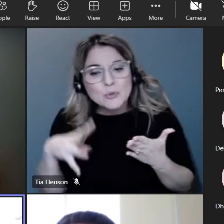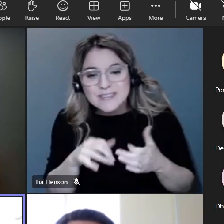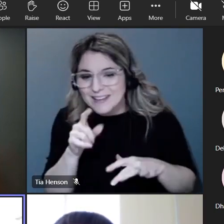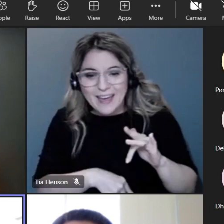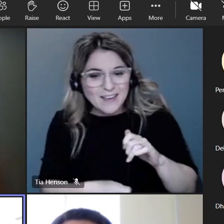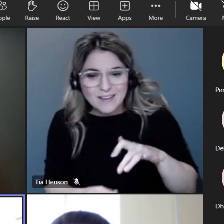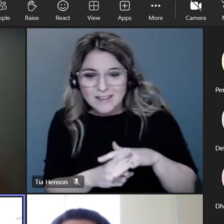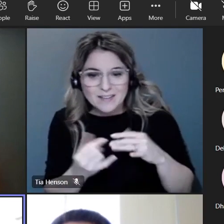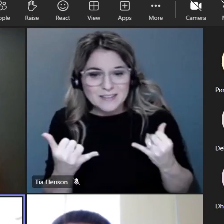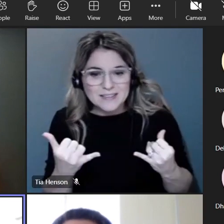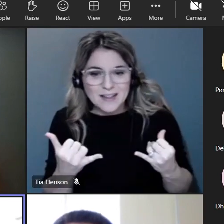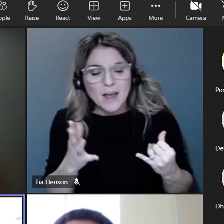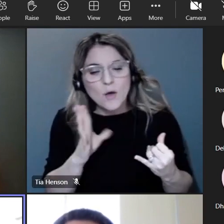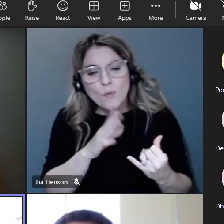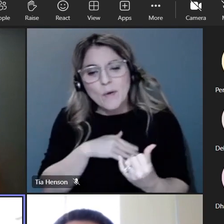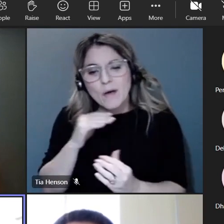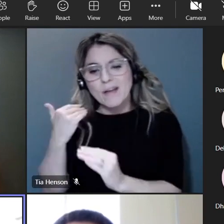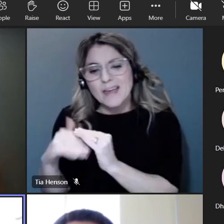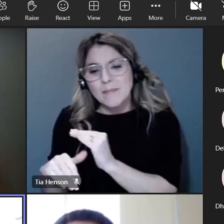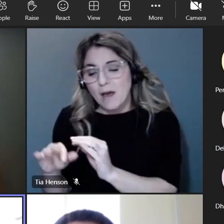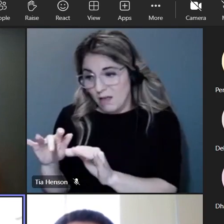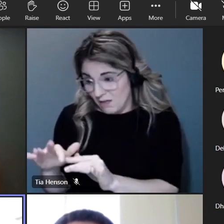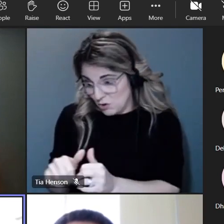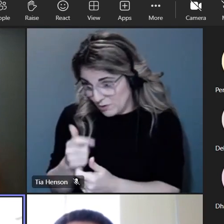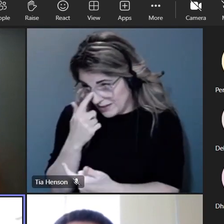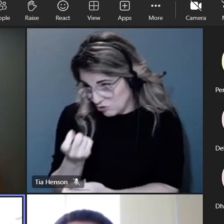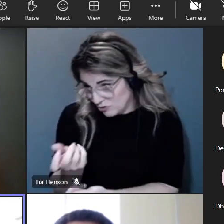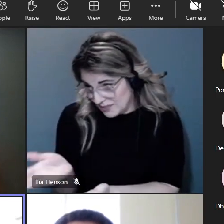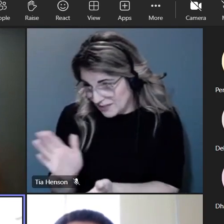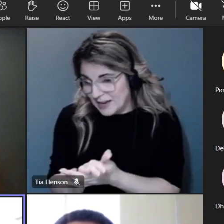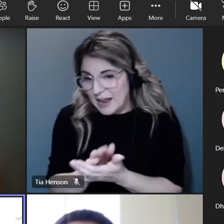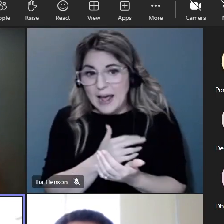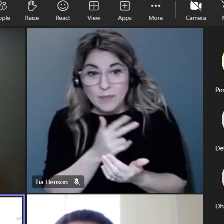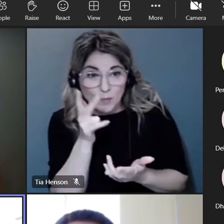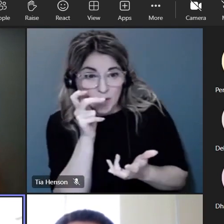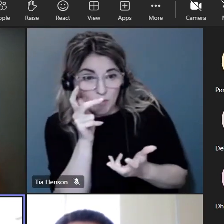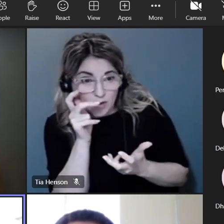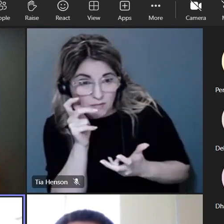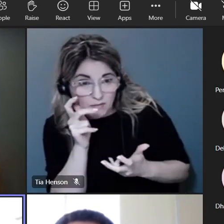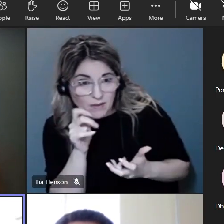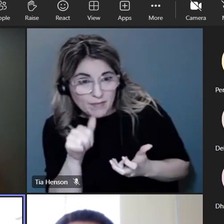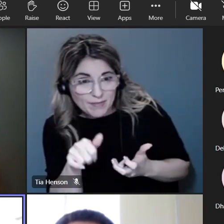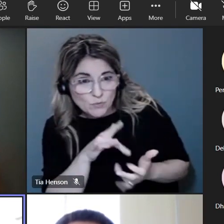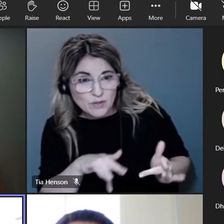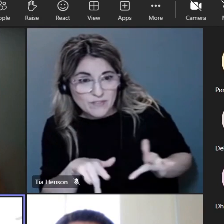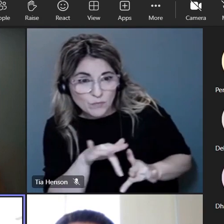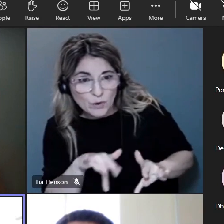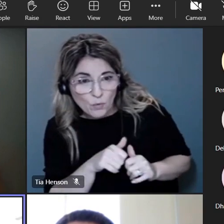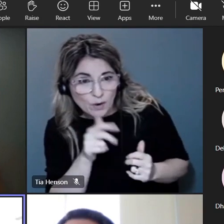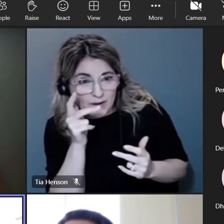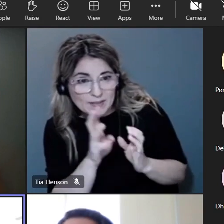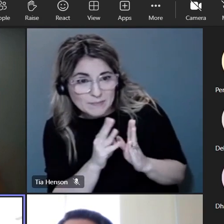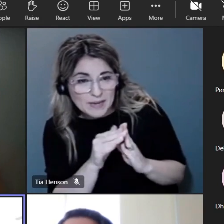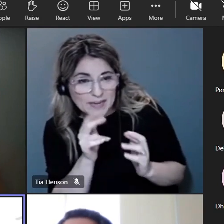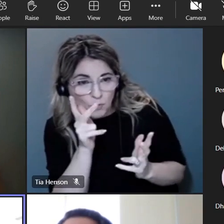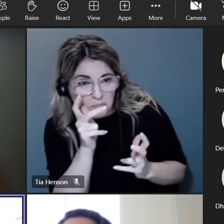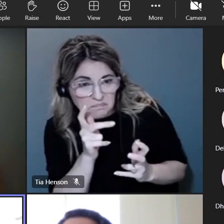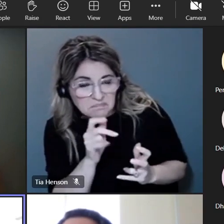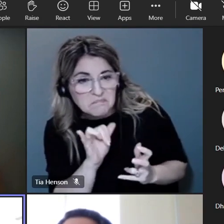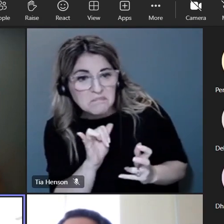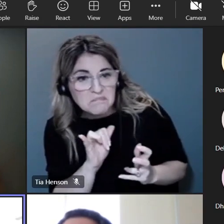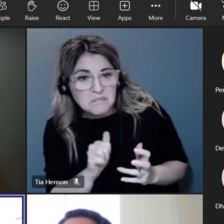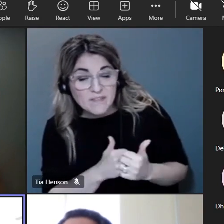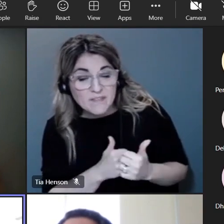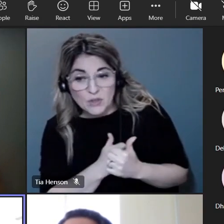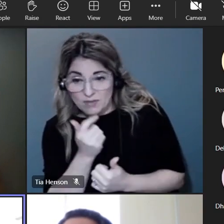the meeting today um but we'll follow back and watch the meeting back and give you guys a couple of days to determine whether you'd like to be on it or not and